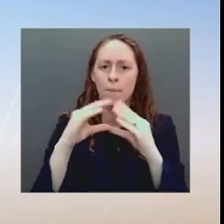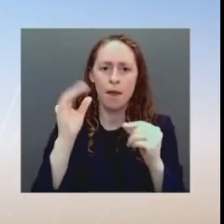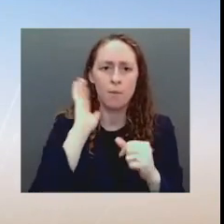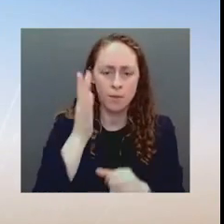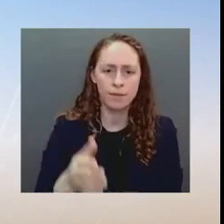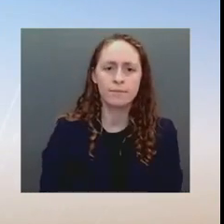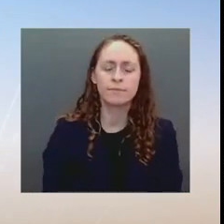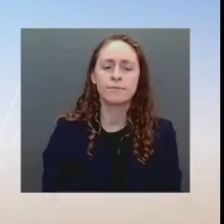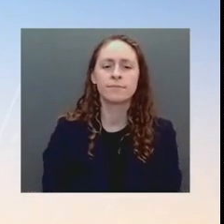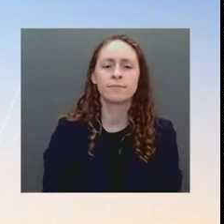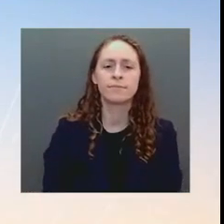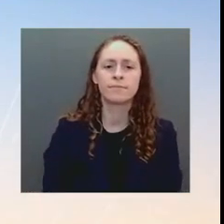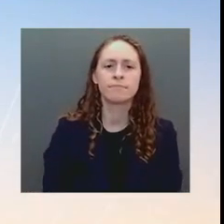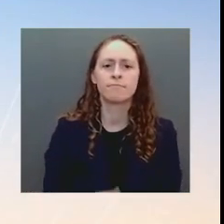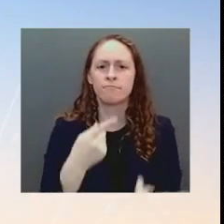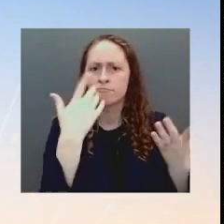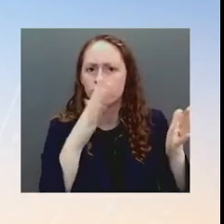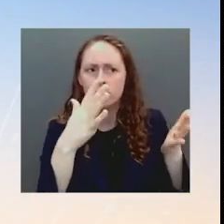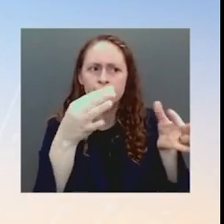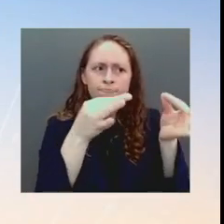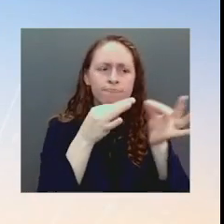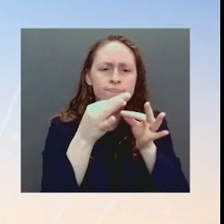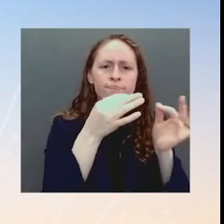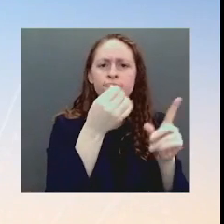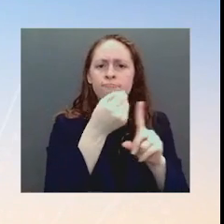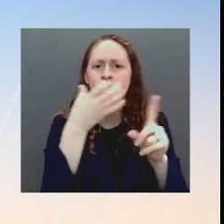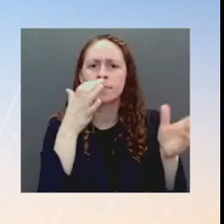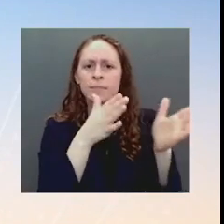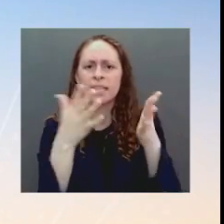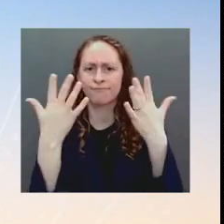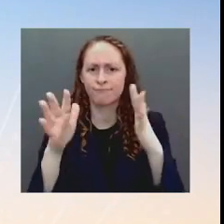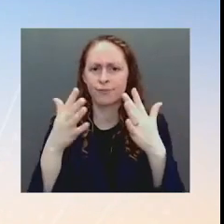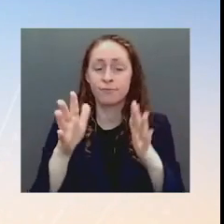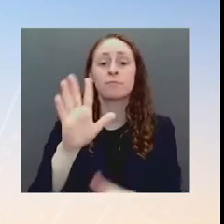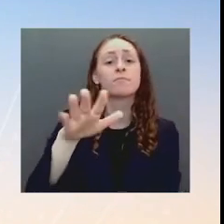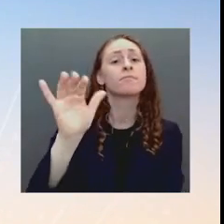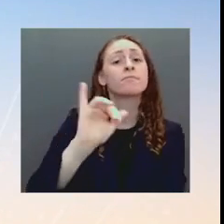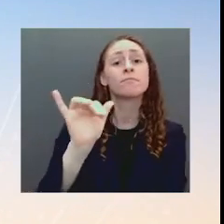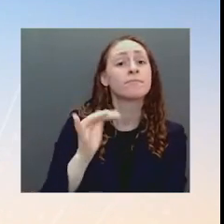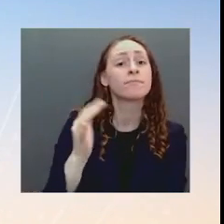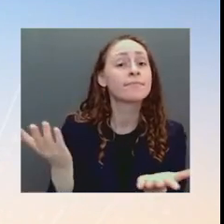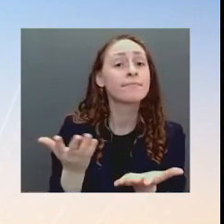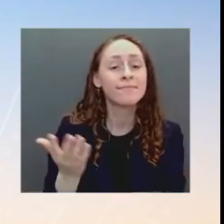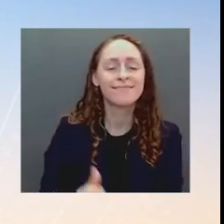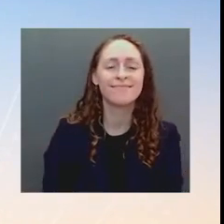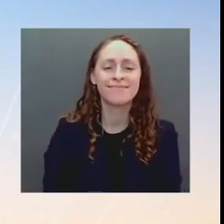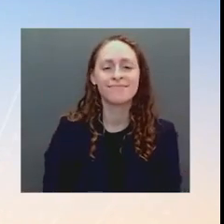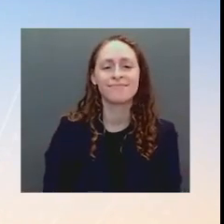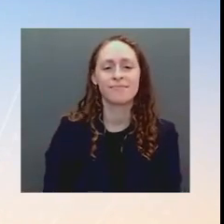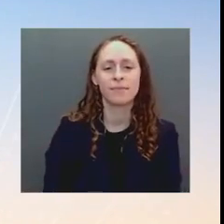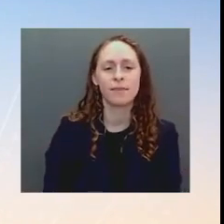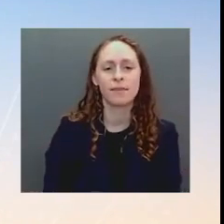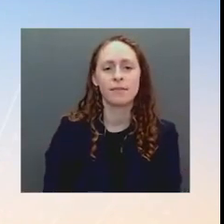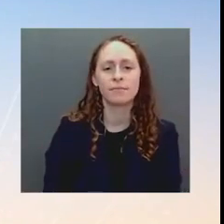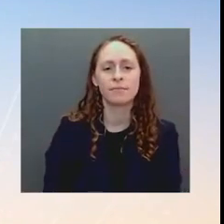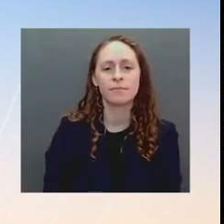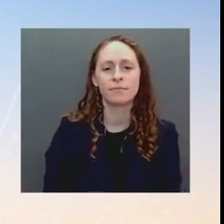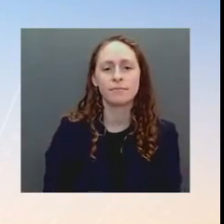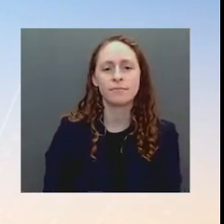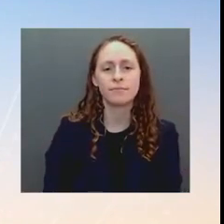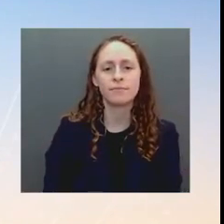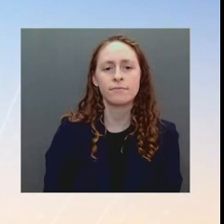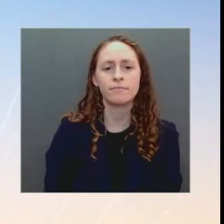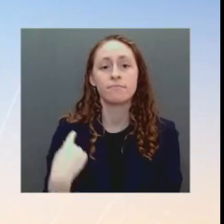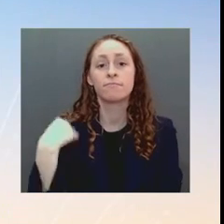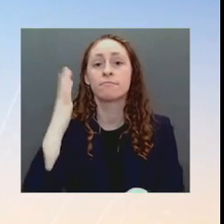,700 service members from Fort Bragg to Poland and approximately 300 service members from Fort Bragg to Germany. Both of